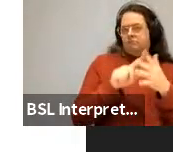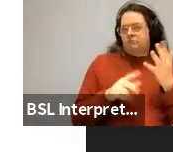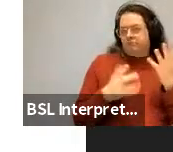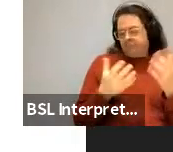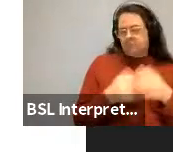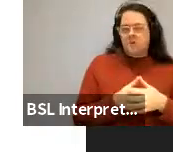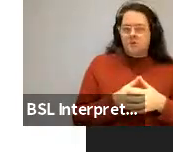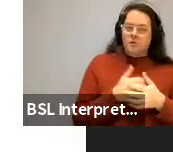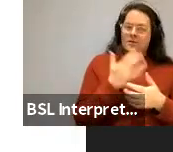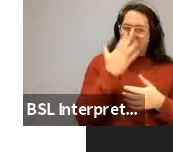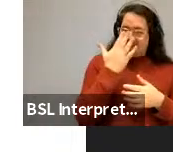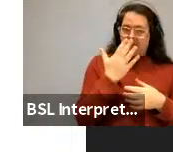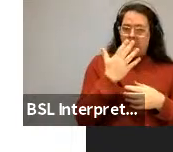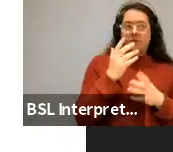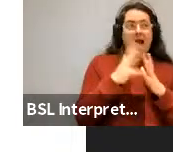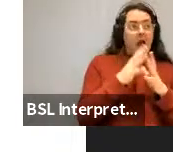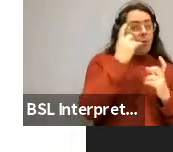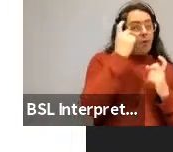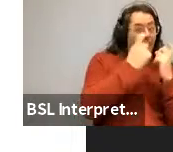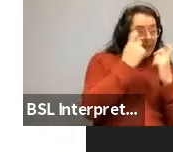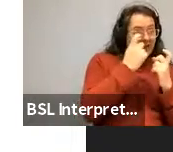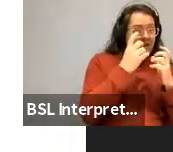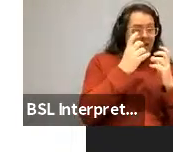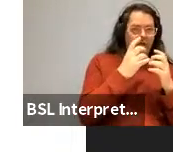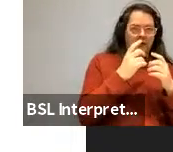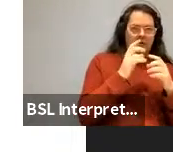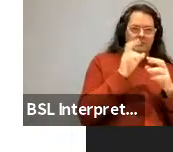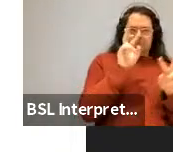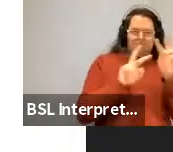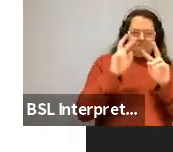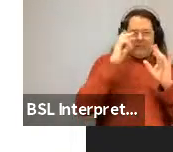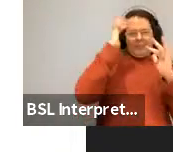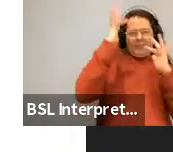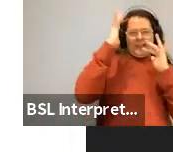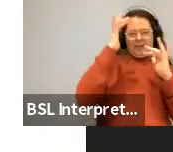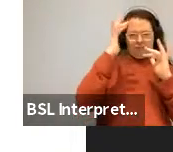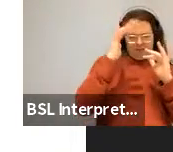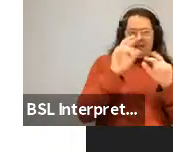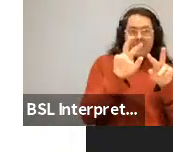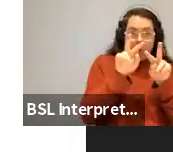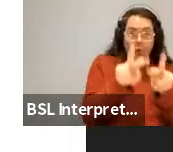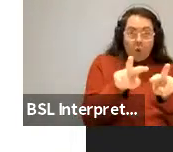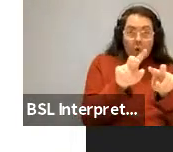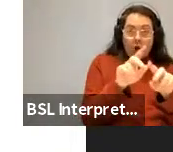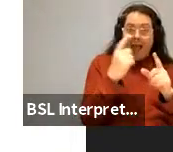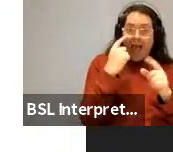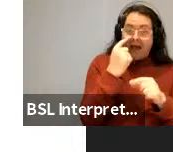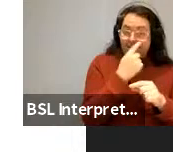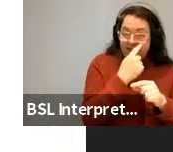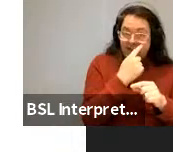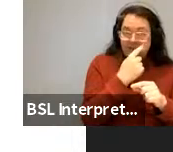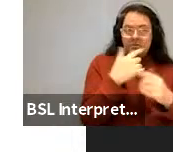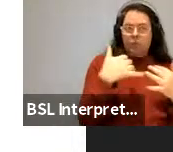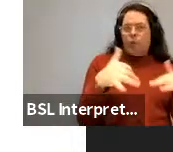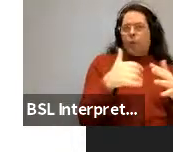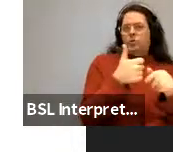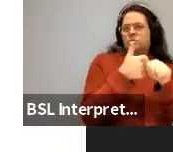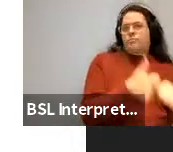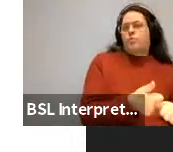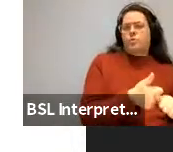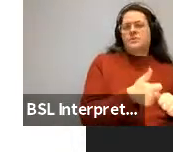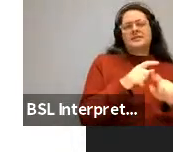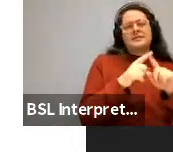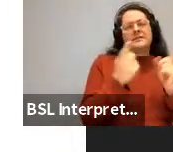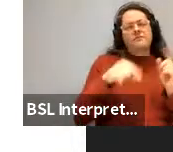have natural ways to model that. It contrasts a little bit with the Chomskyian view, which ignores the use